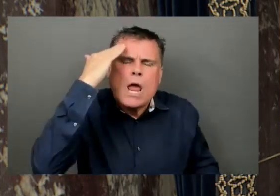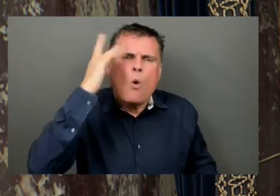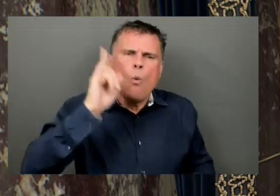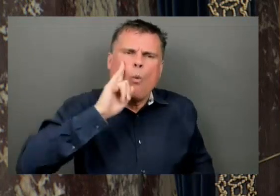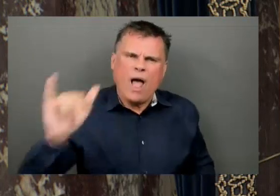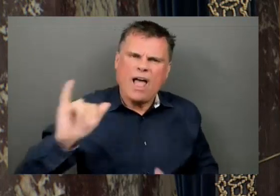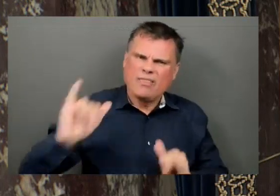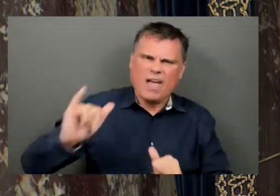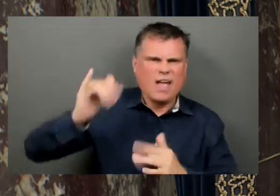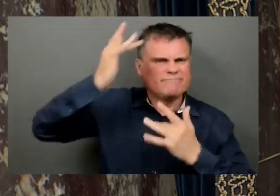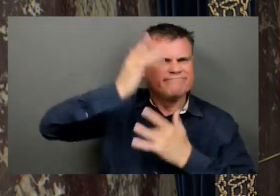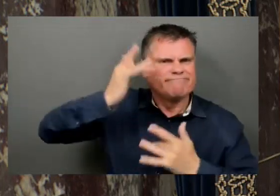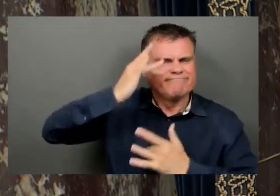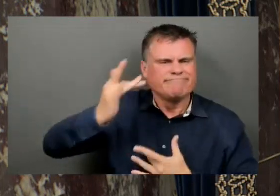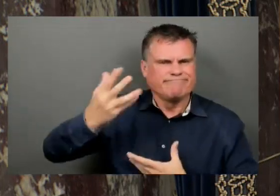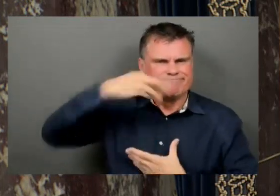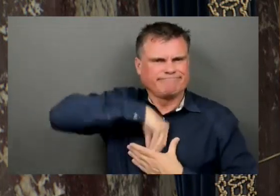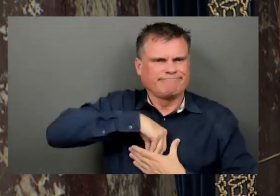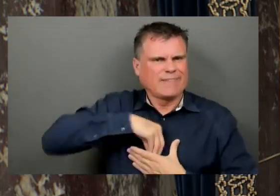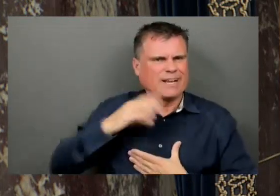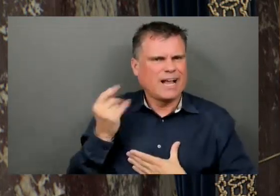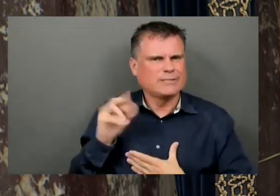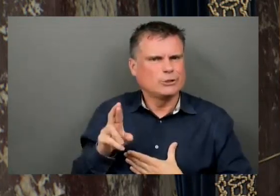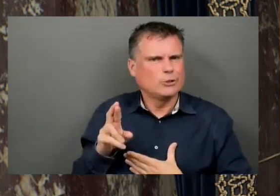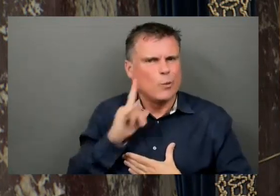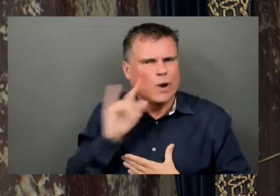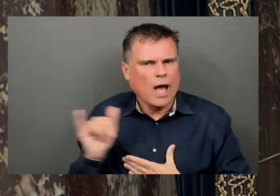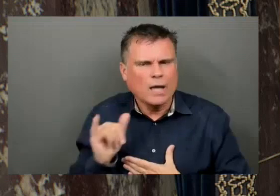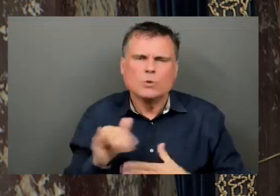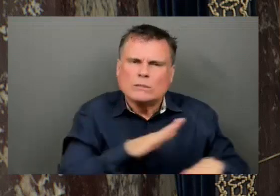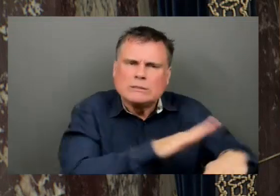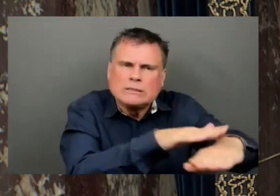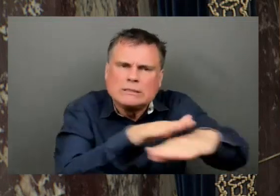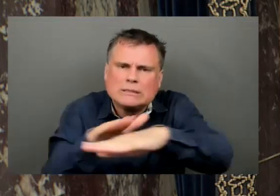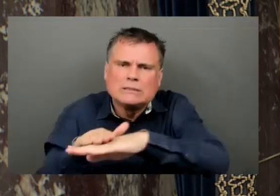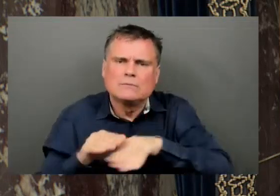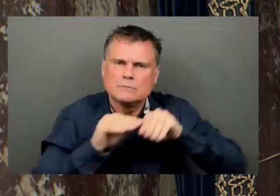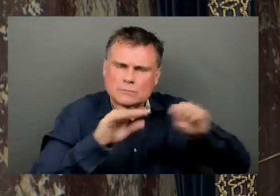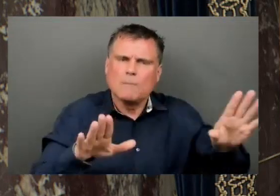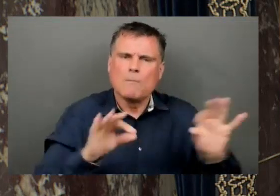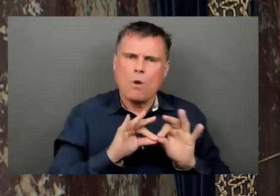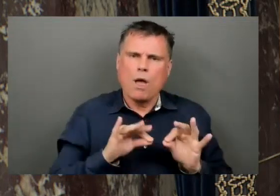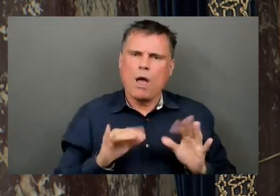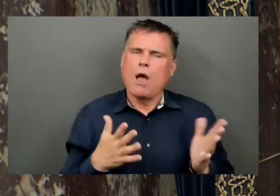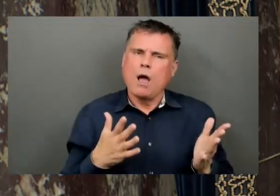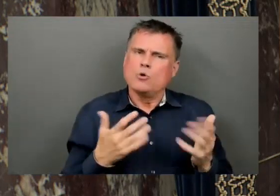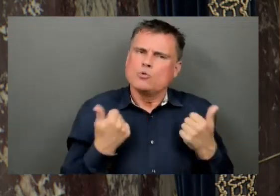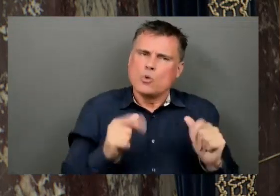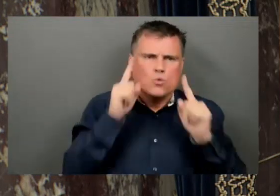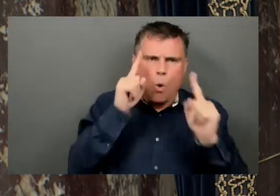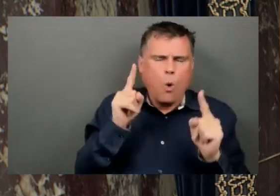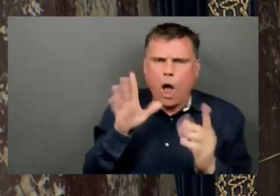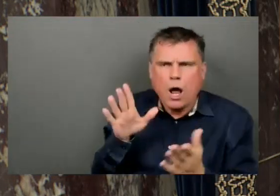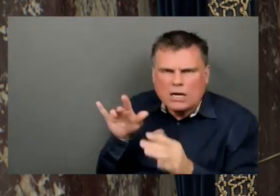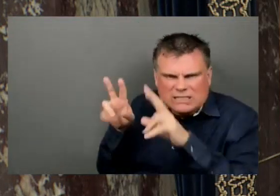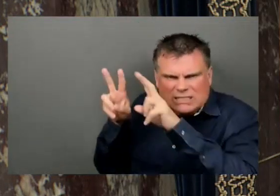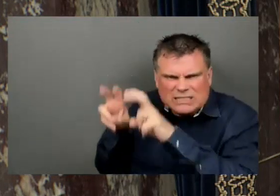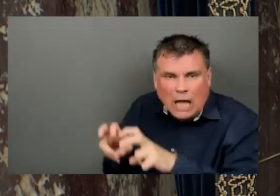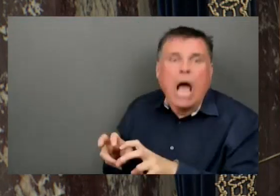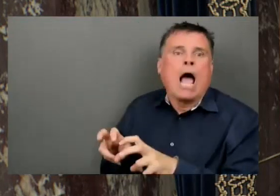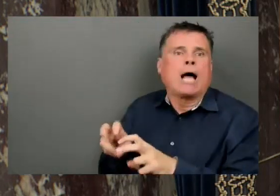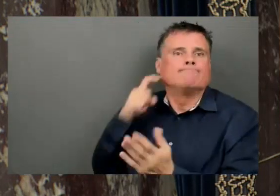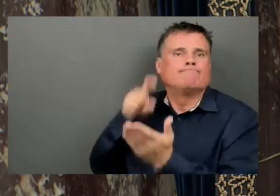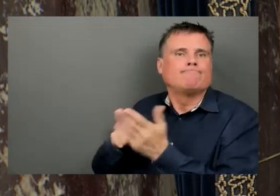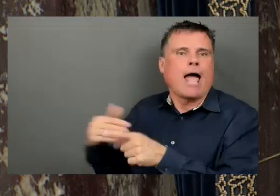earlier can have a chance for a better outcome. Mr. together we can get one step closer to a cure